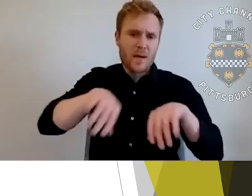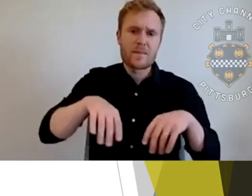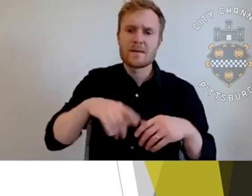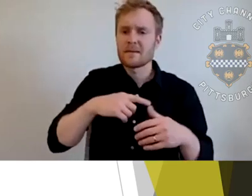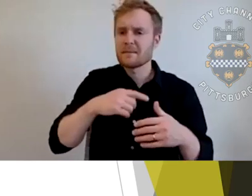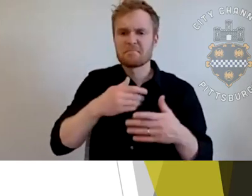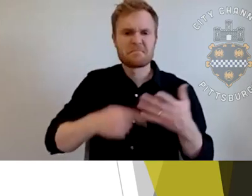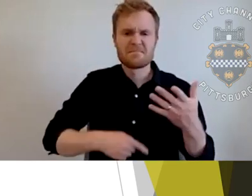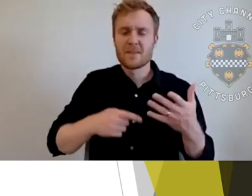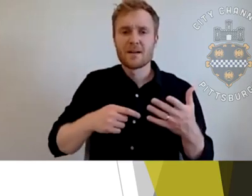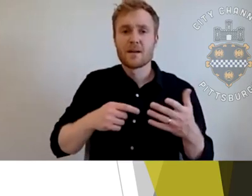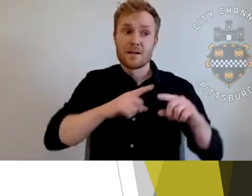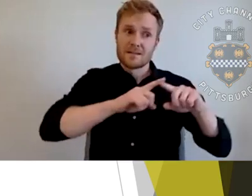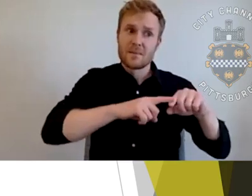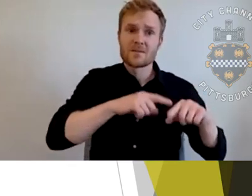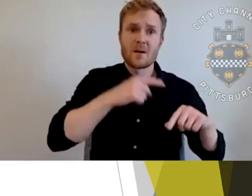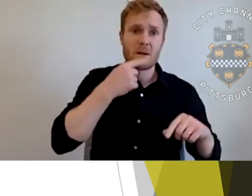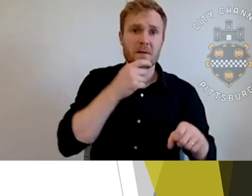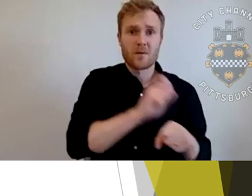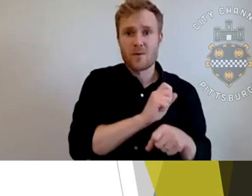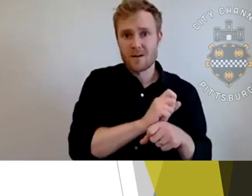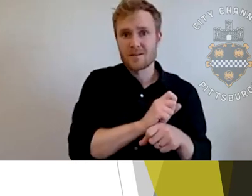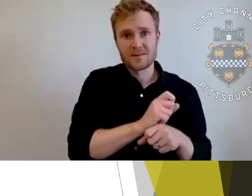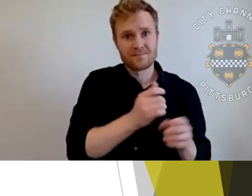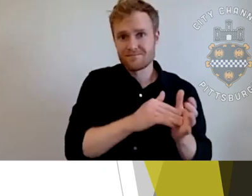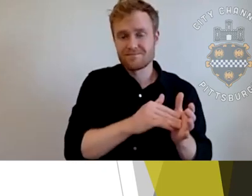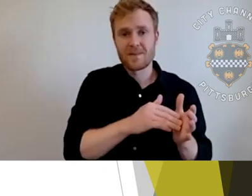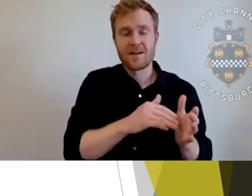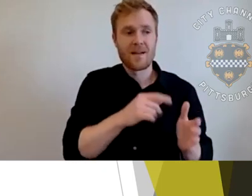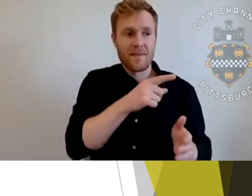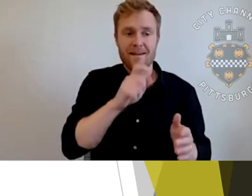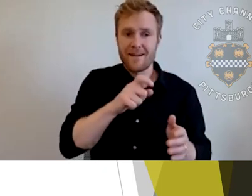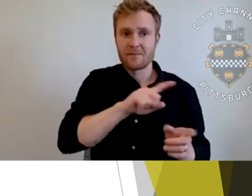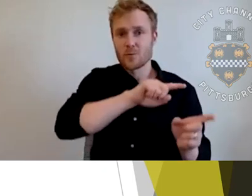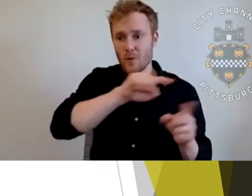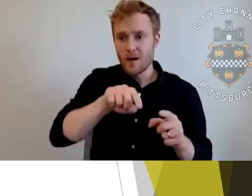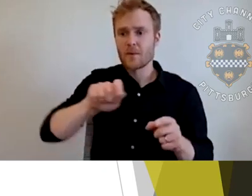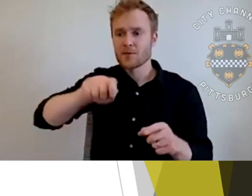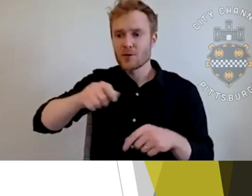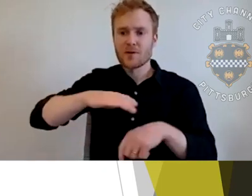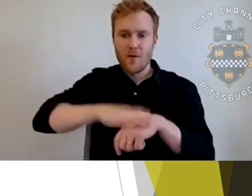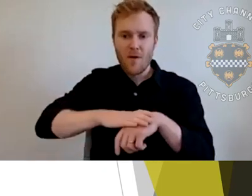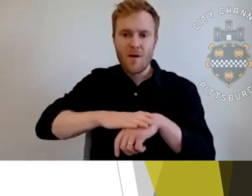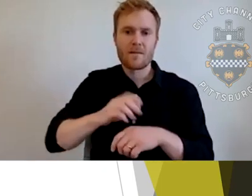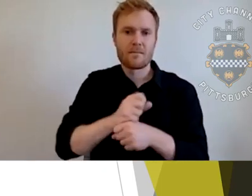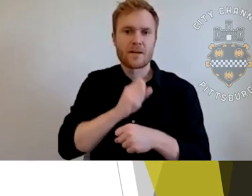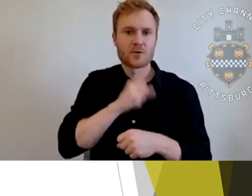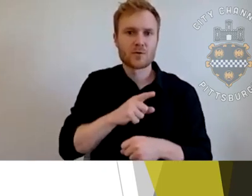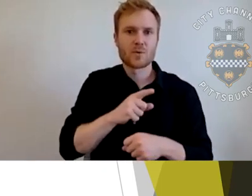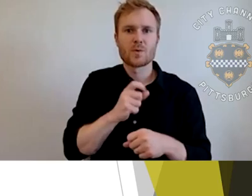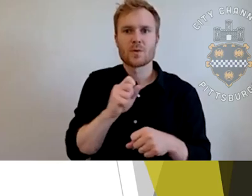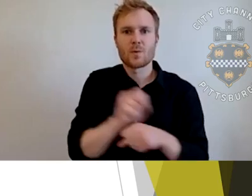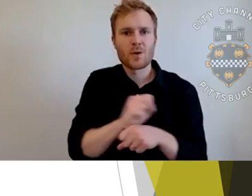with public works and the bureau facilities, they have to turn stuff on, make sure it's working for us. Um, all of those things. So